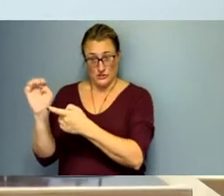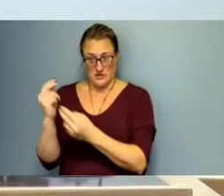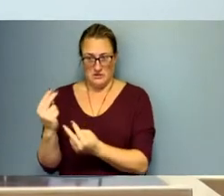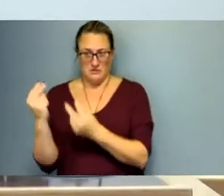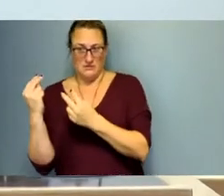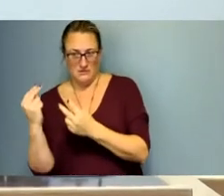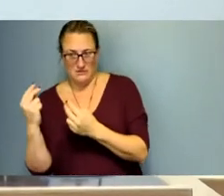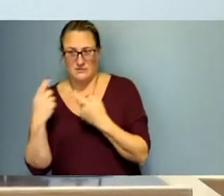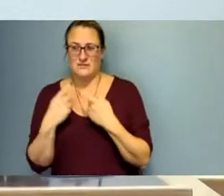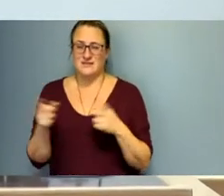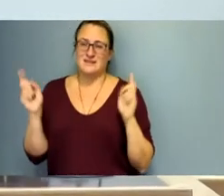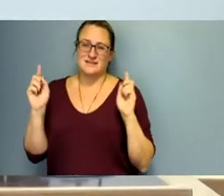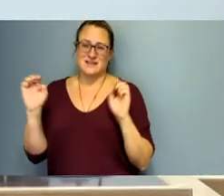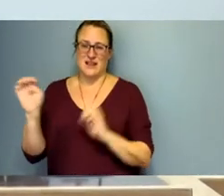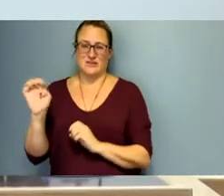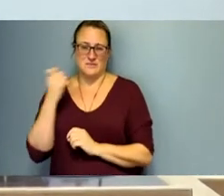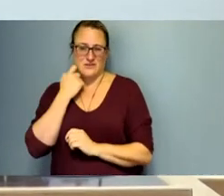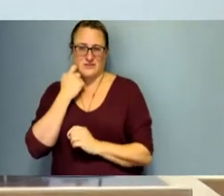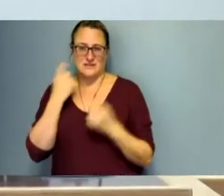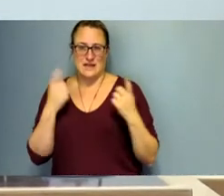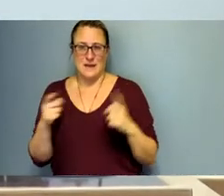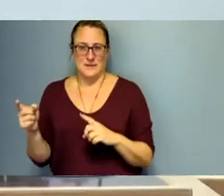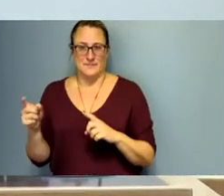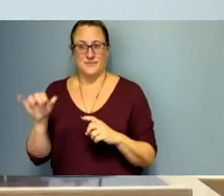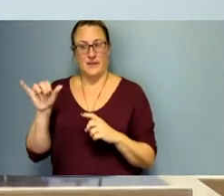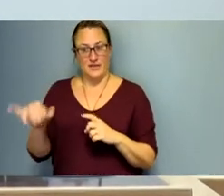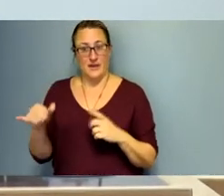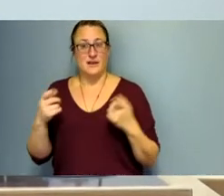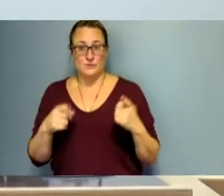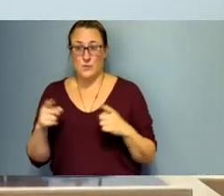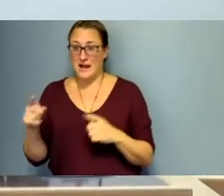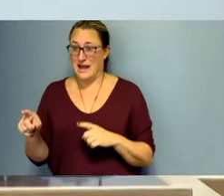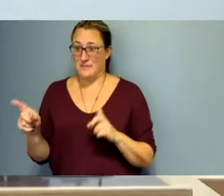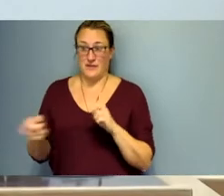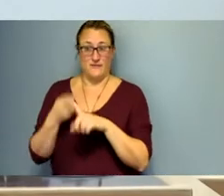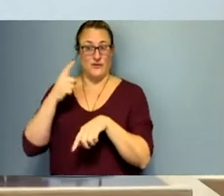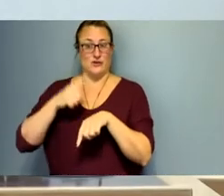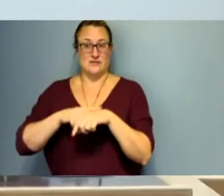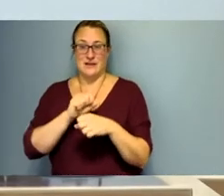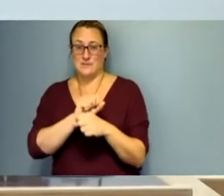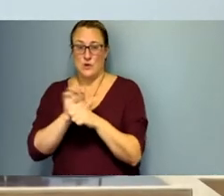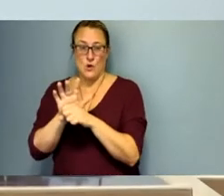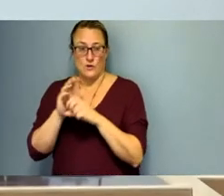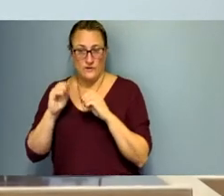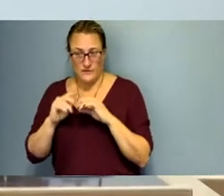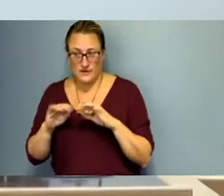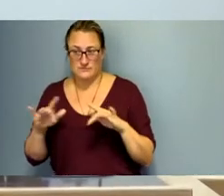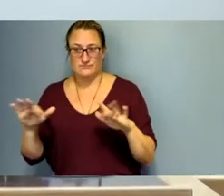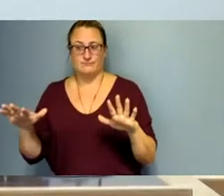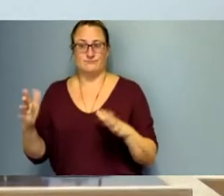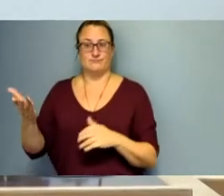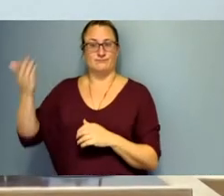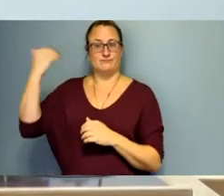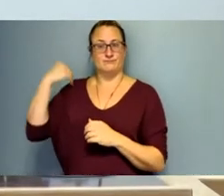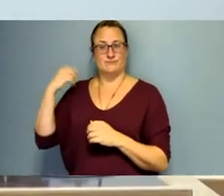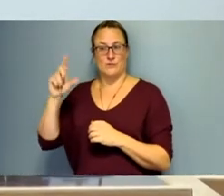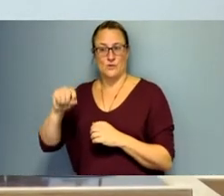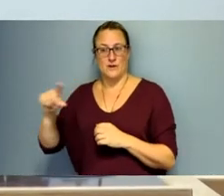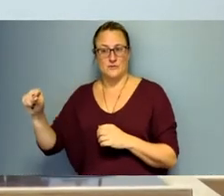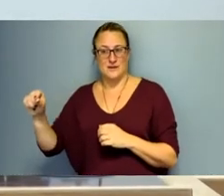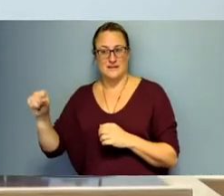declaring an emergency this is exactly what the county went through when we first were hit with covid uh at the very beginning of 2020